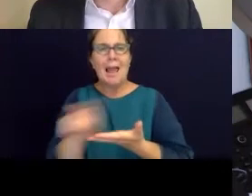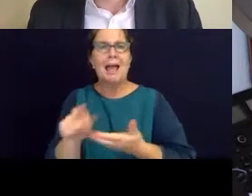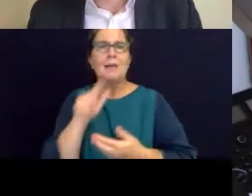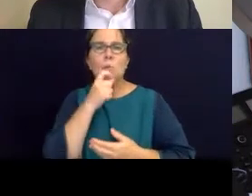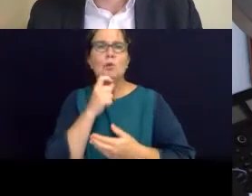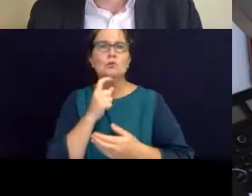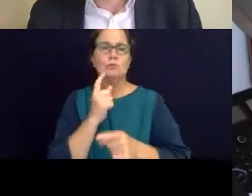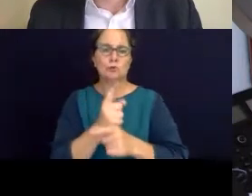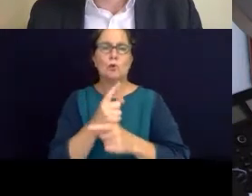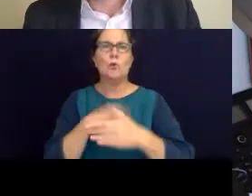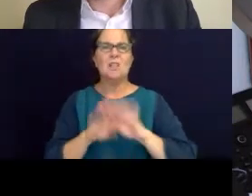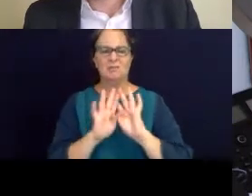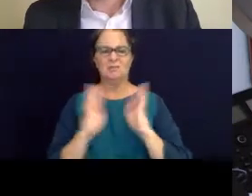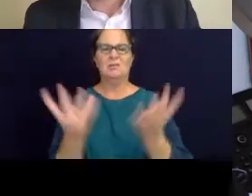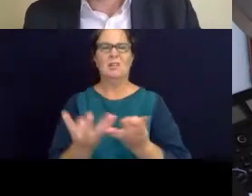yarnings circle.